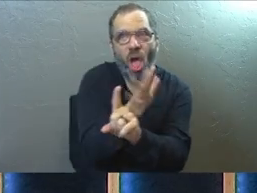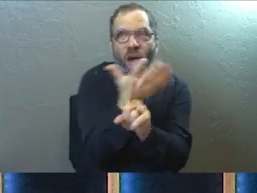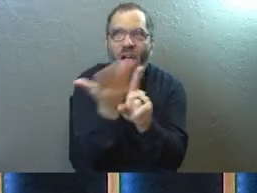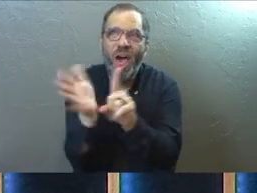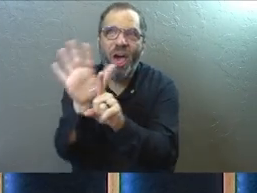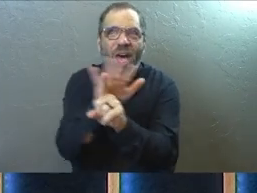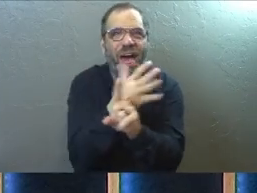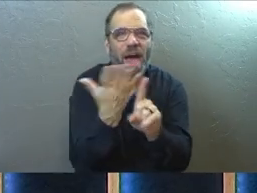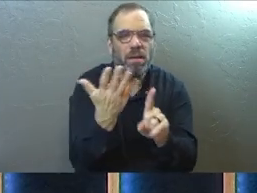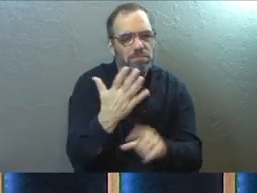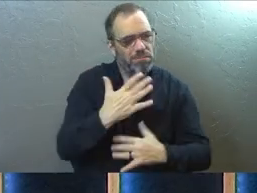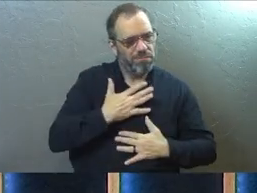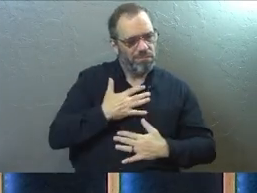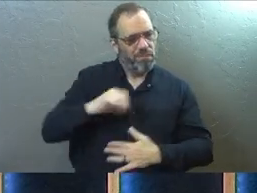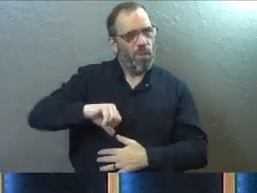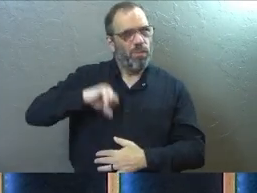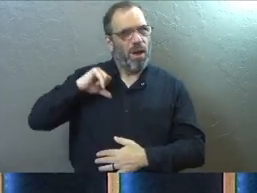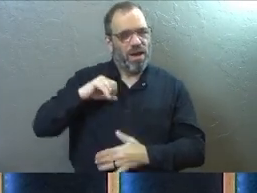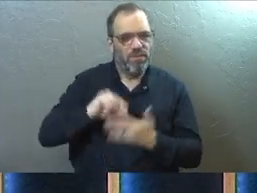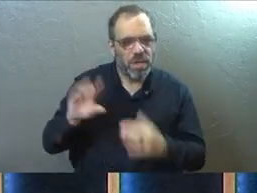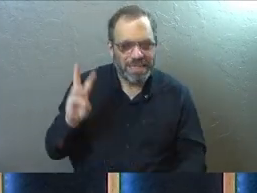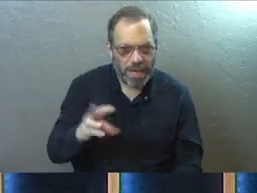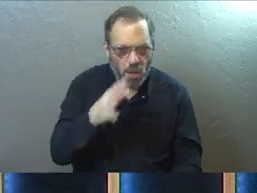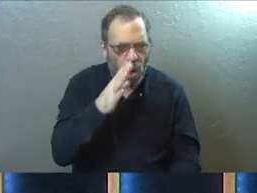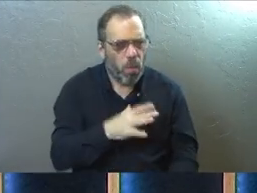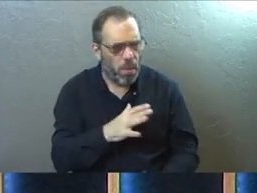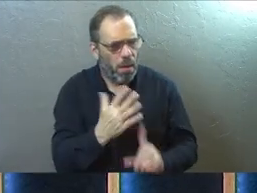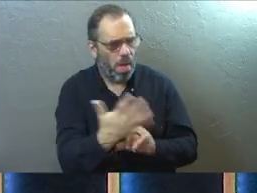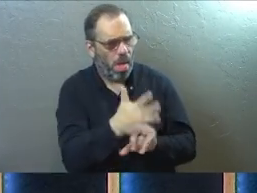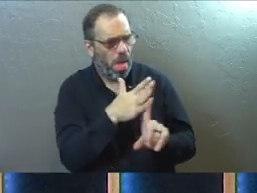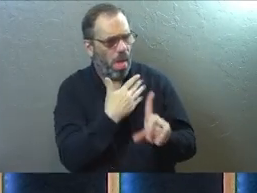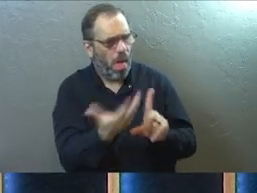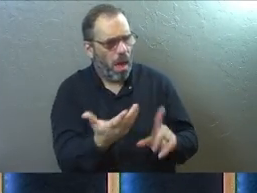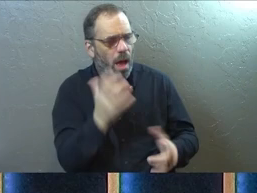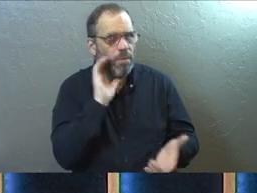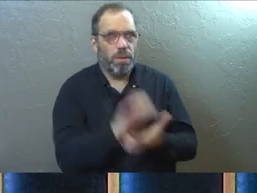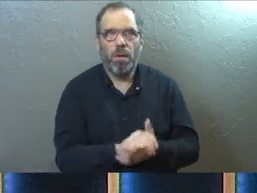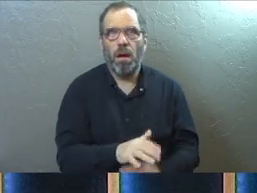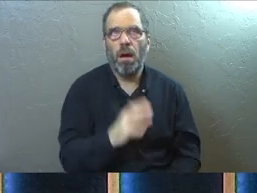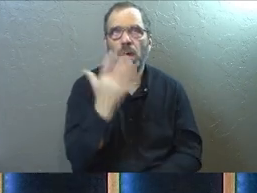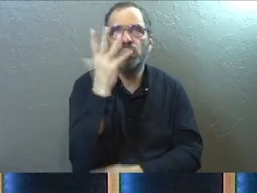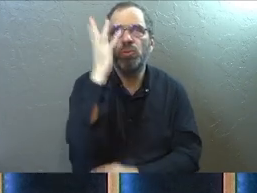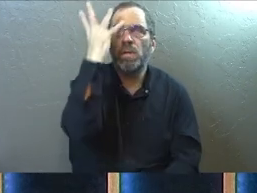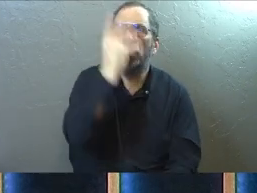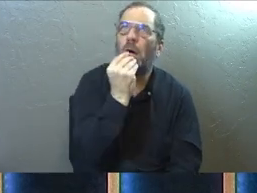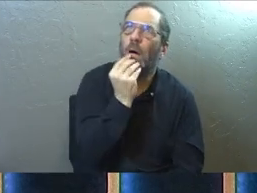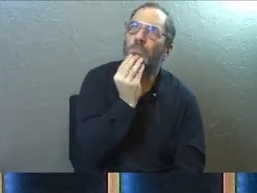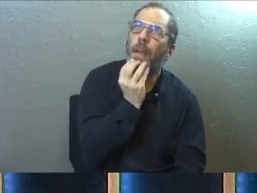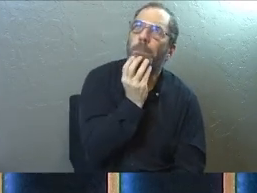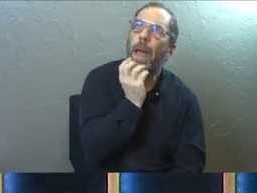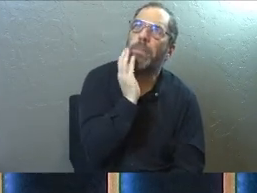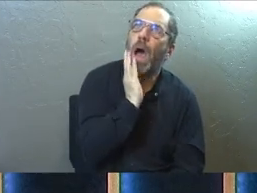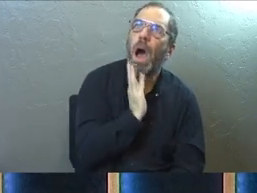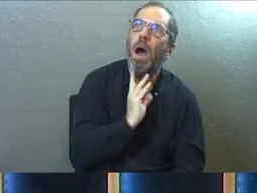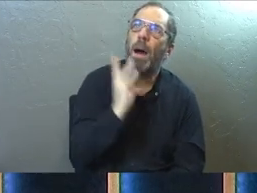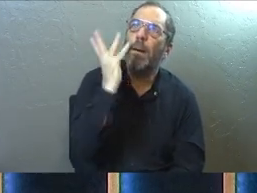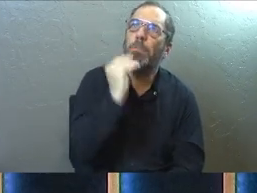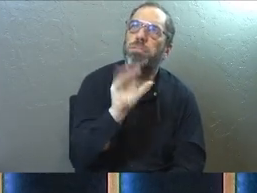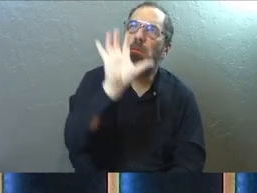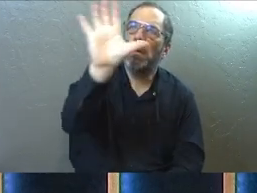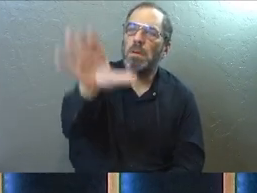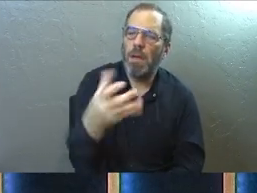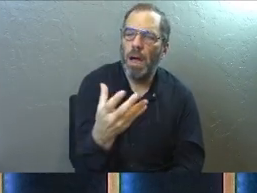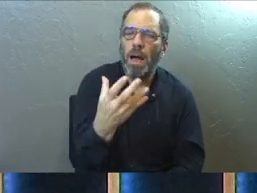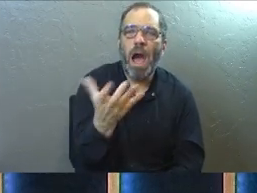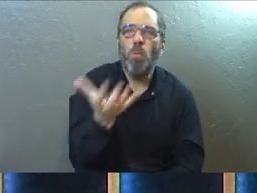her with his own pride. Verse 6, the woman was convinced and she saw that the tree was beautiful and its fruit looked delicious and